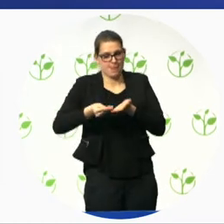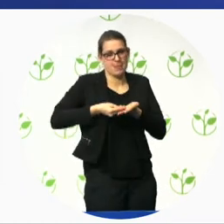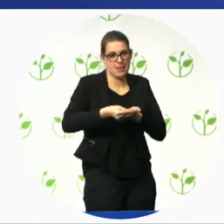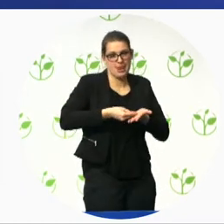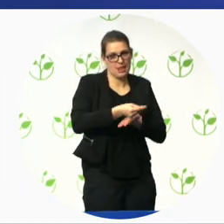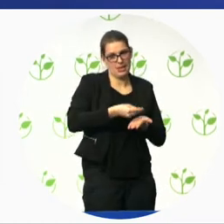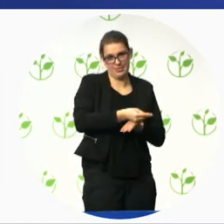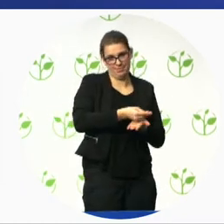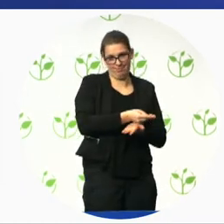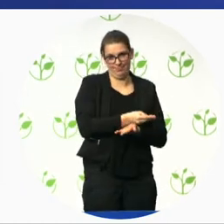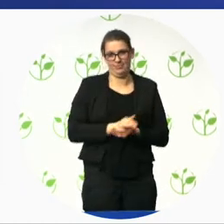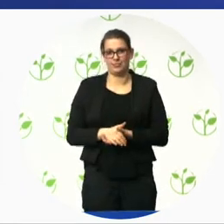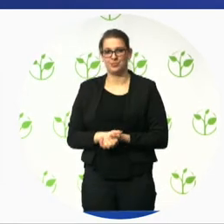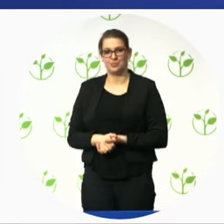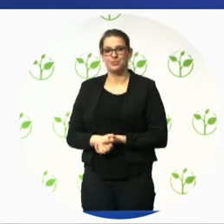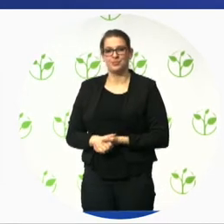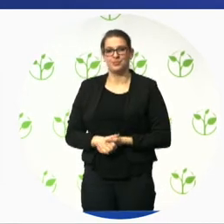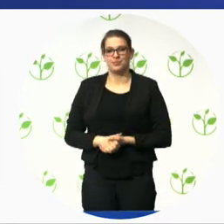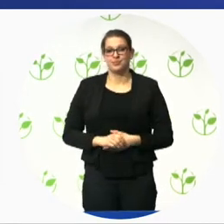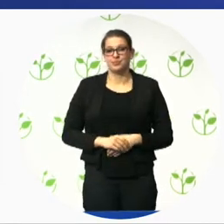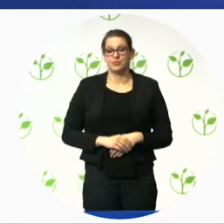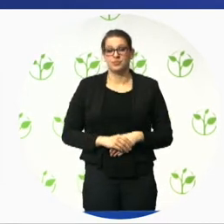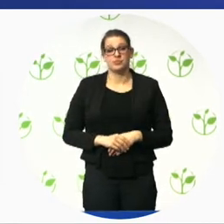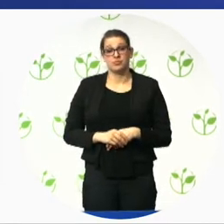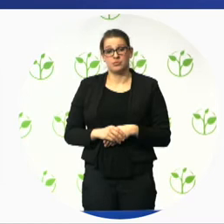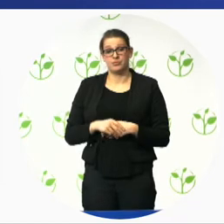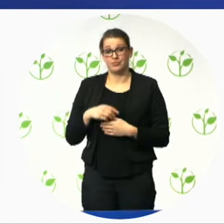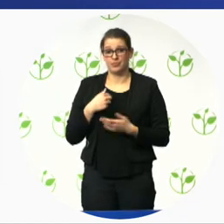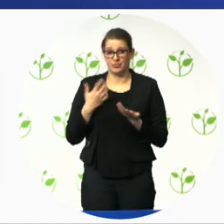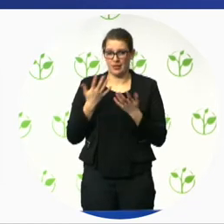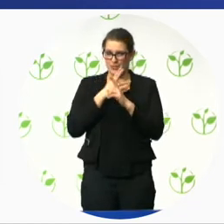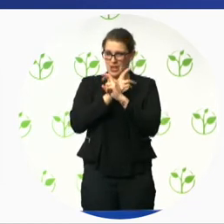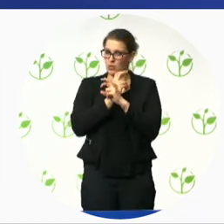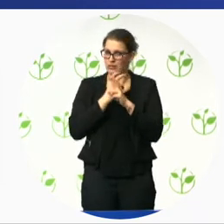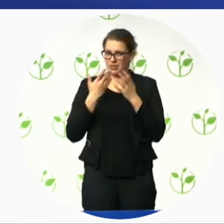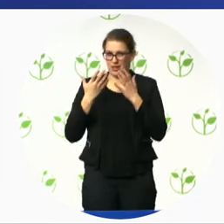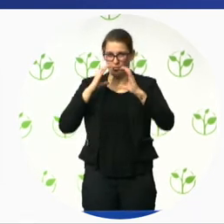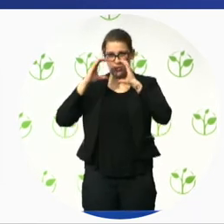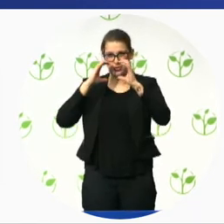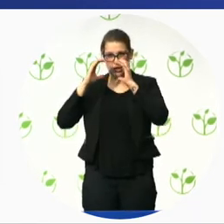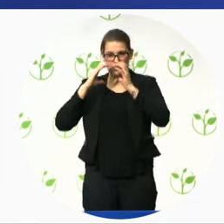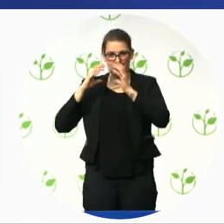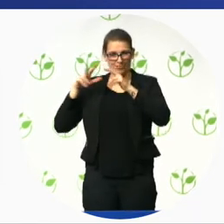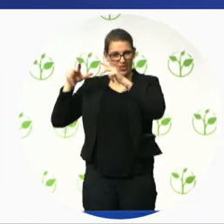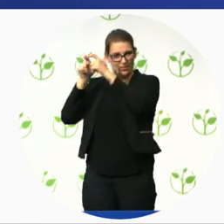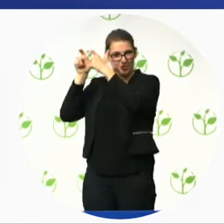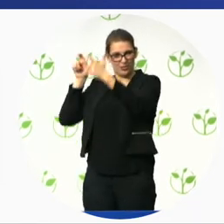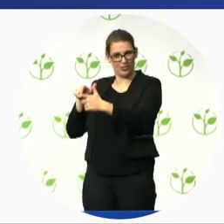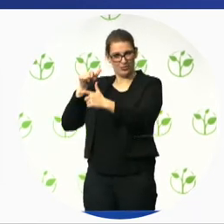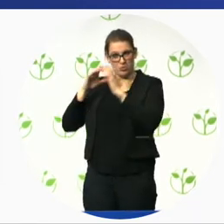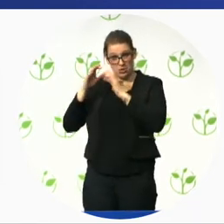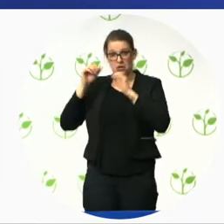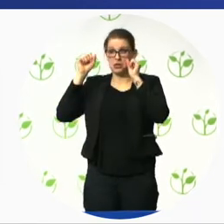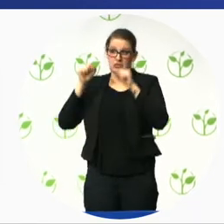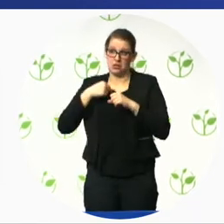responsible person in the Austrian computer society who is in charge of that and so you can discuss with him all the details perhaps you